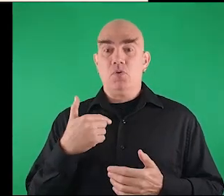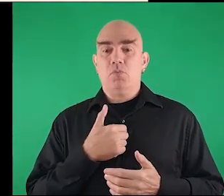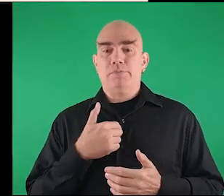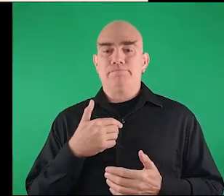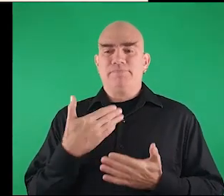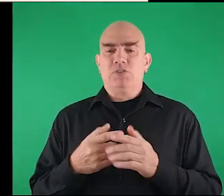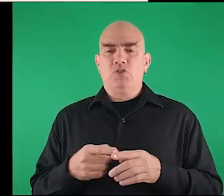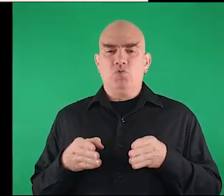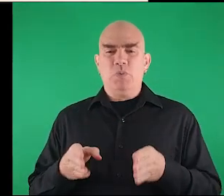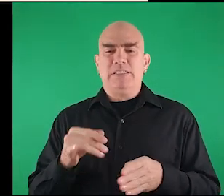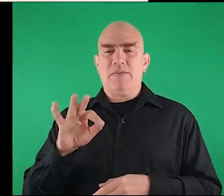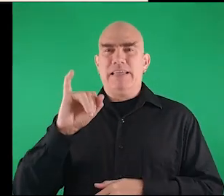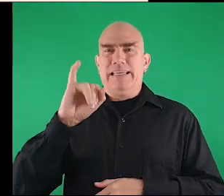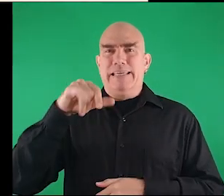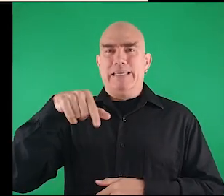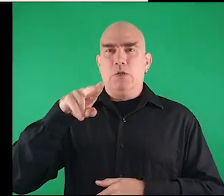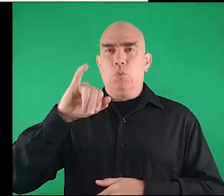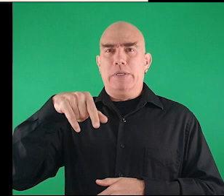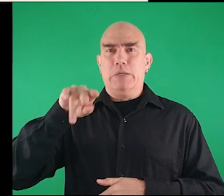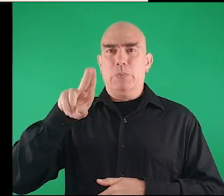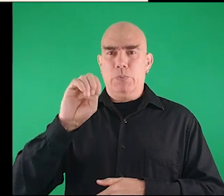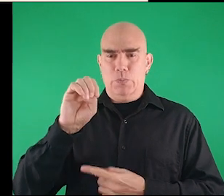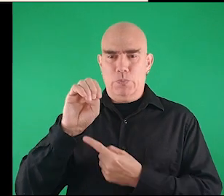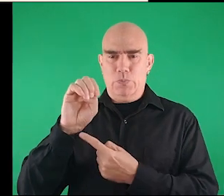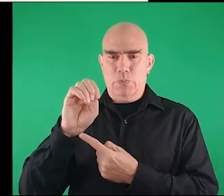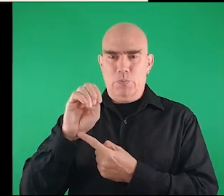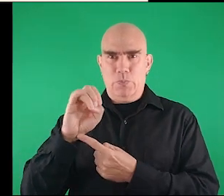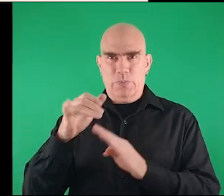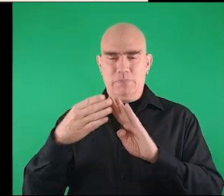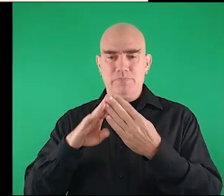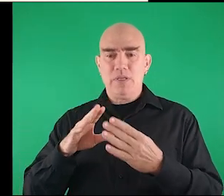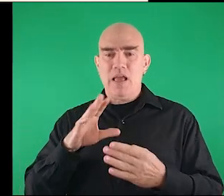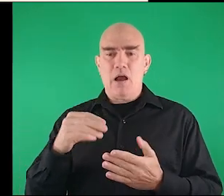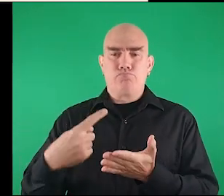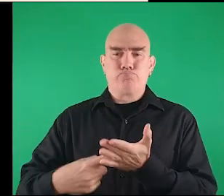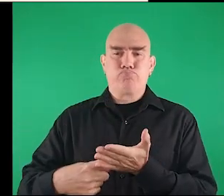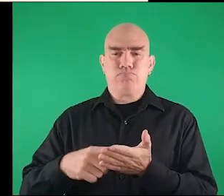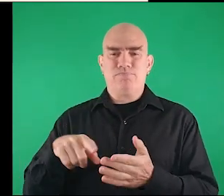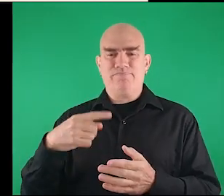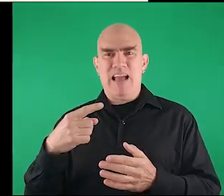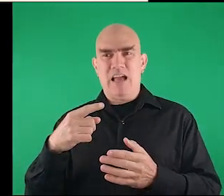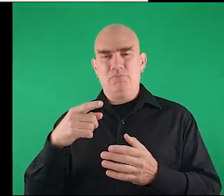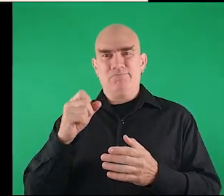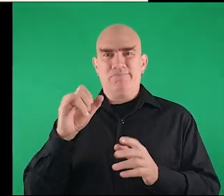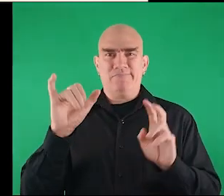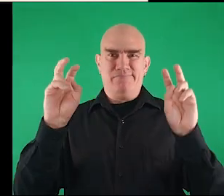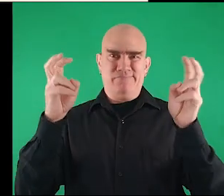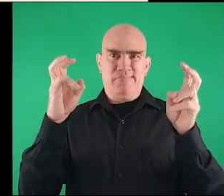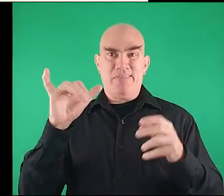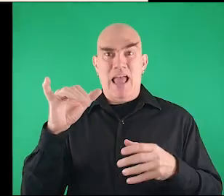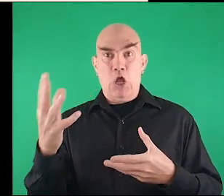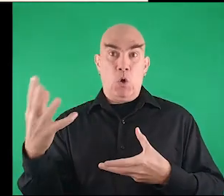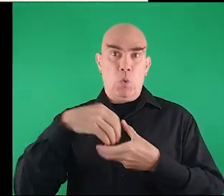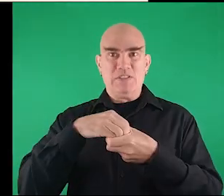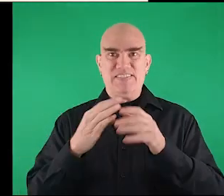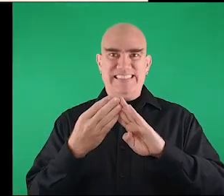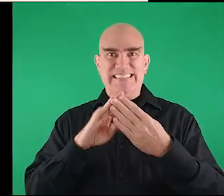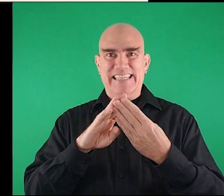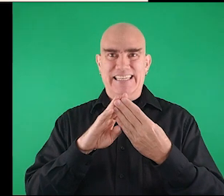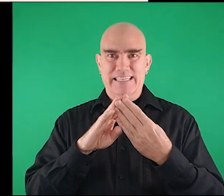to the streets of Iquique and talk even more specifically about critiques